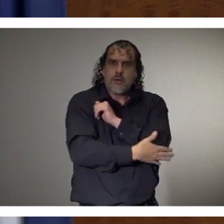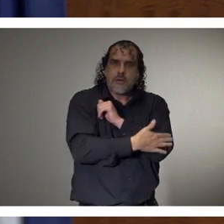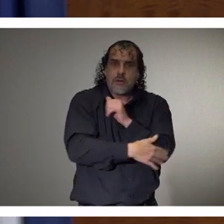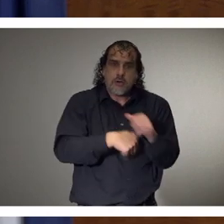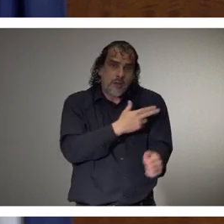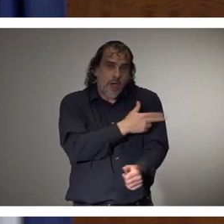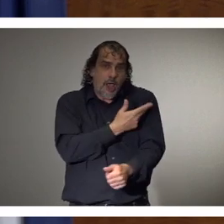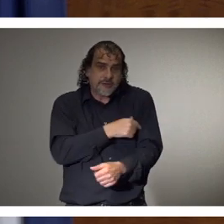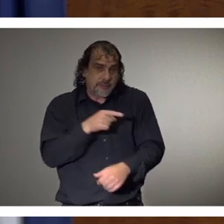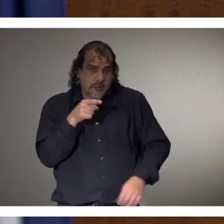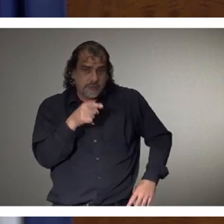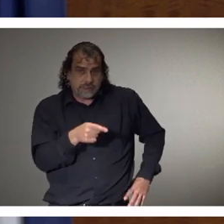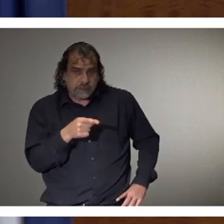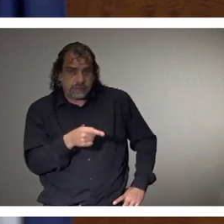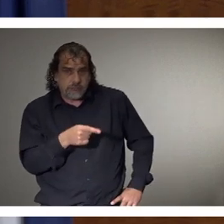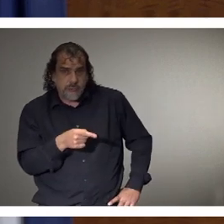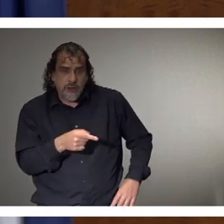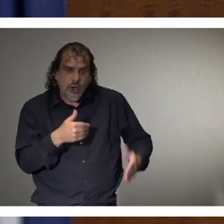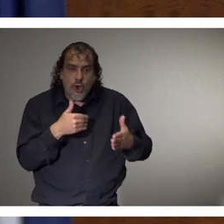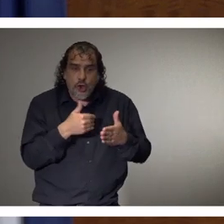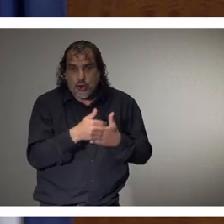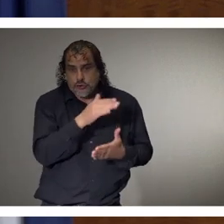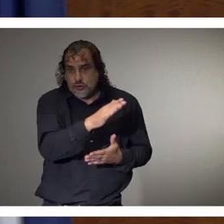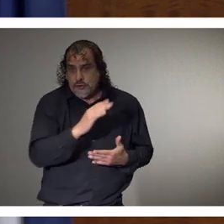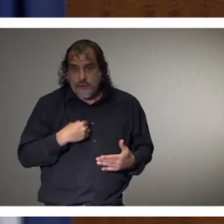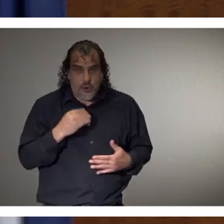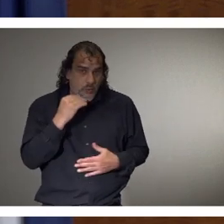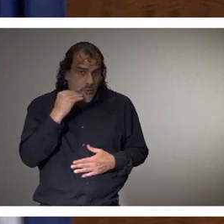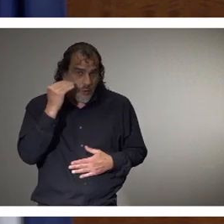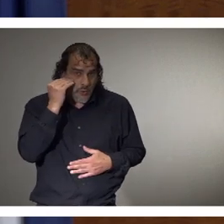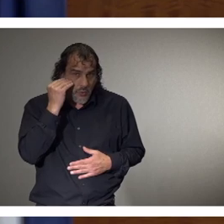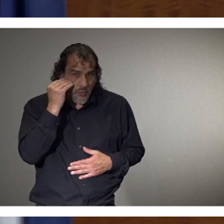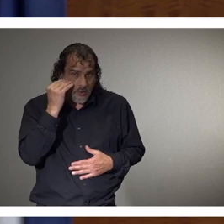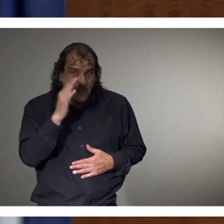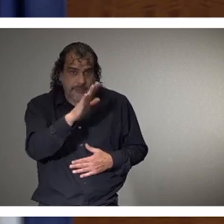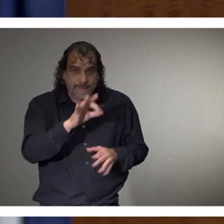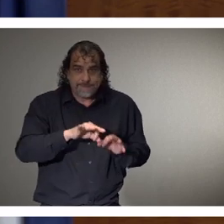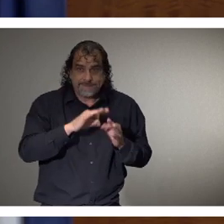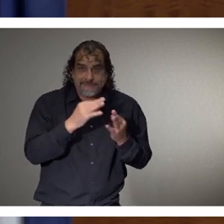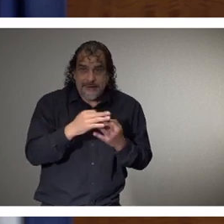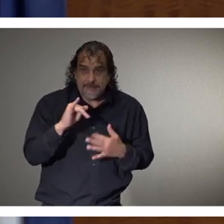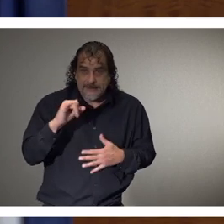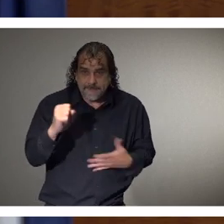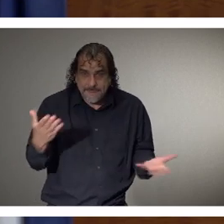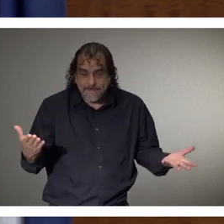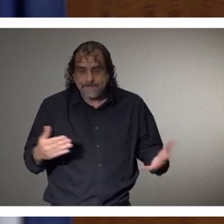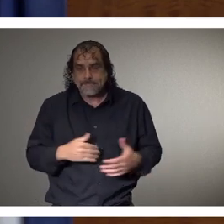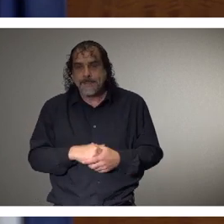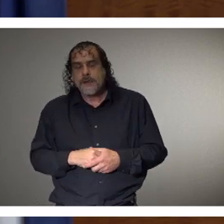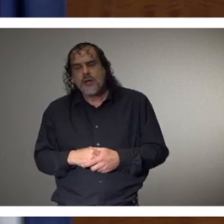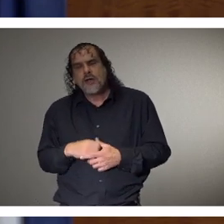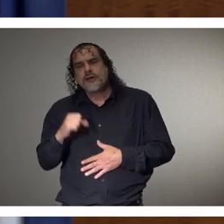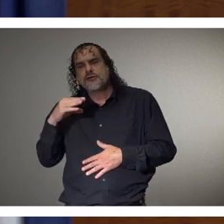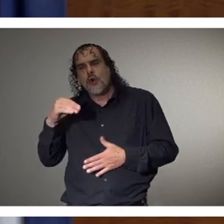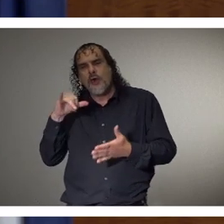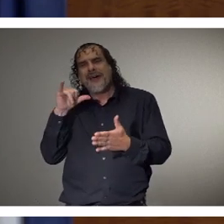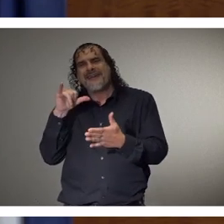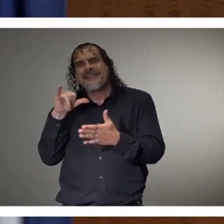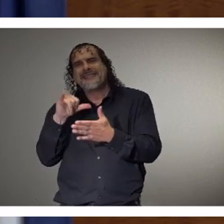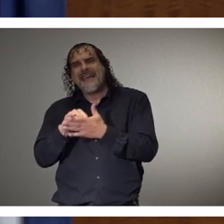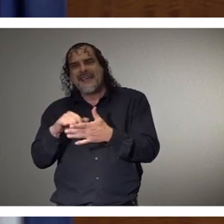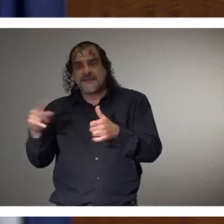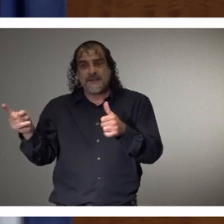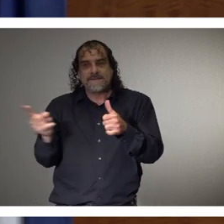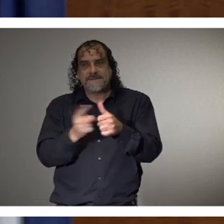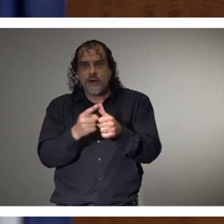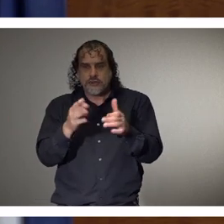that A, is probably closer to where they live, closer to where their, their family is. And so that's going to be the first